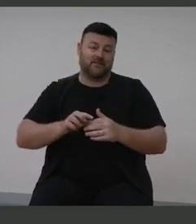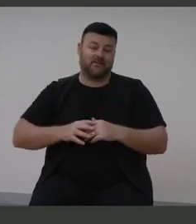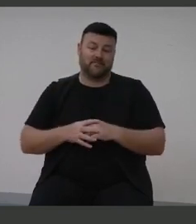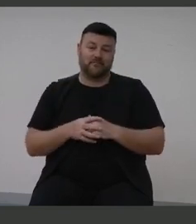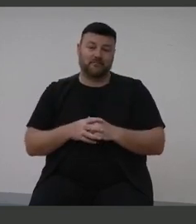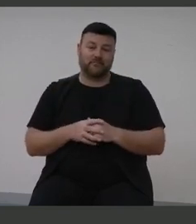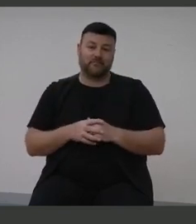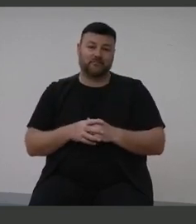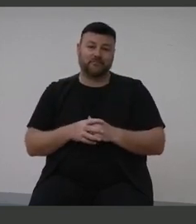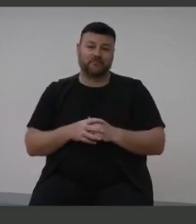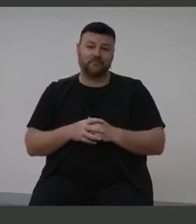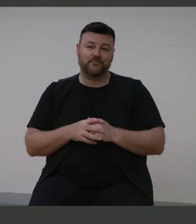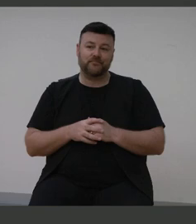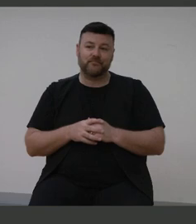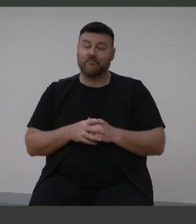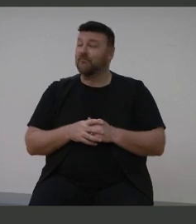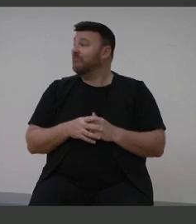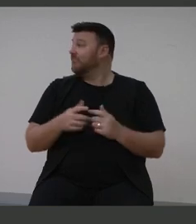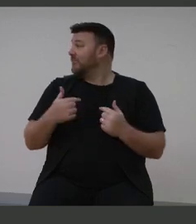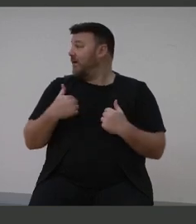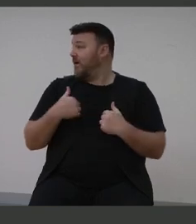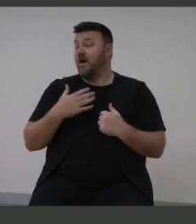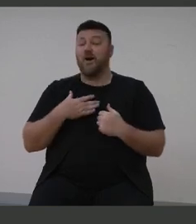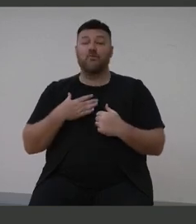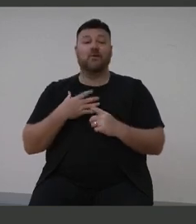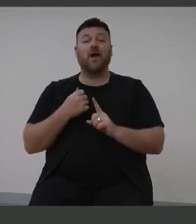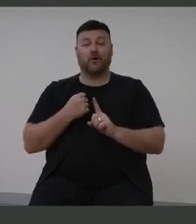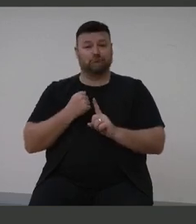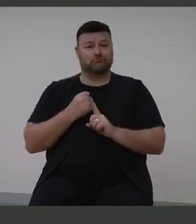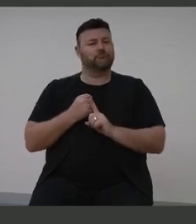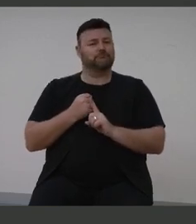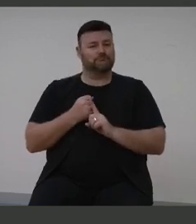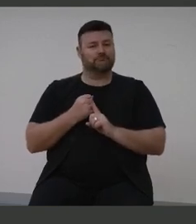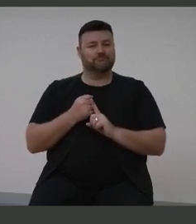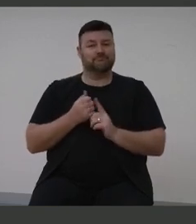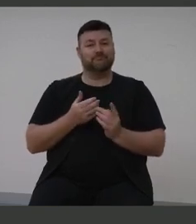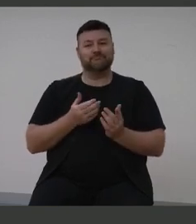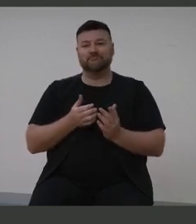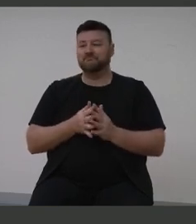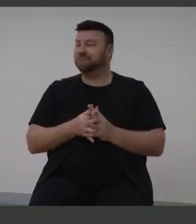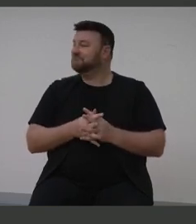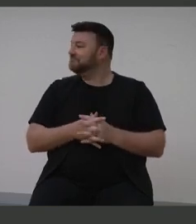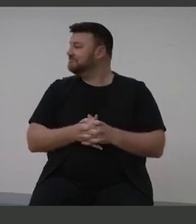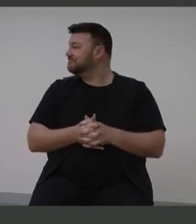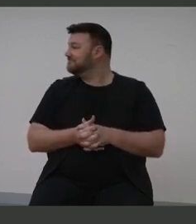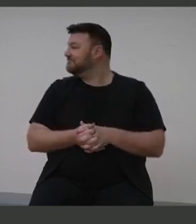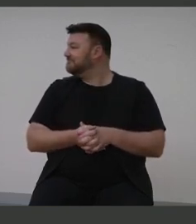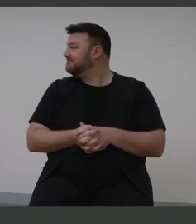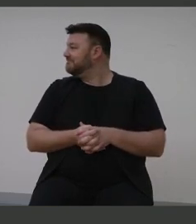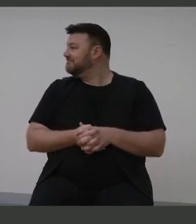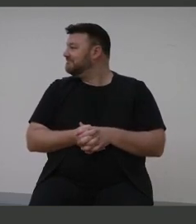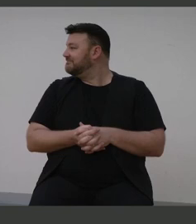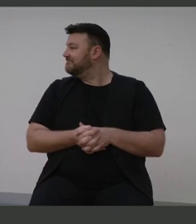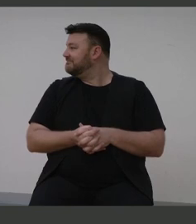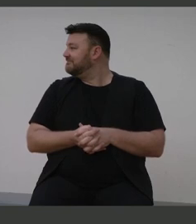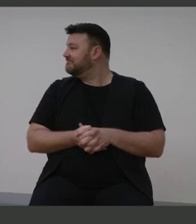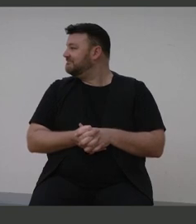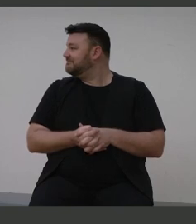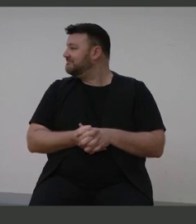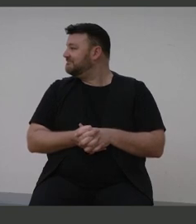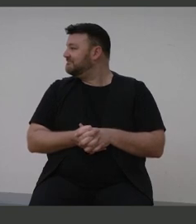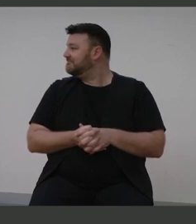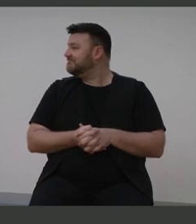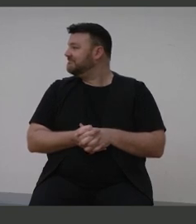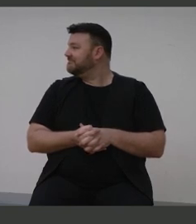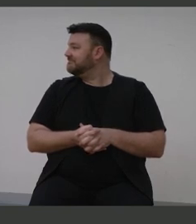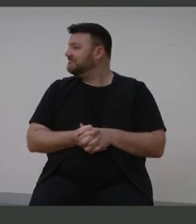I would like to advocate hearing care for